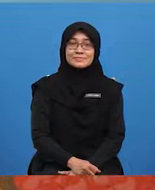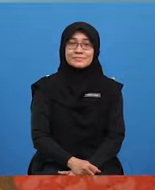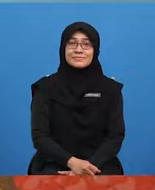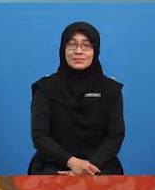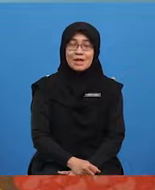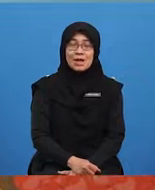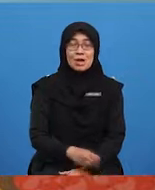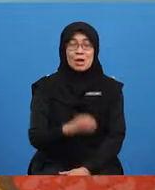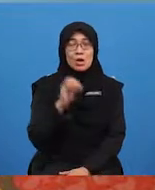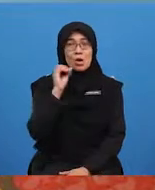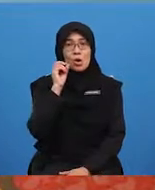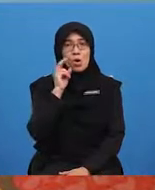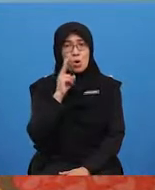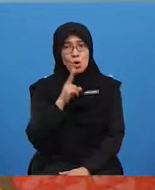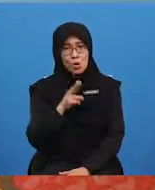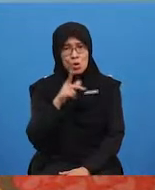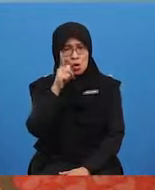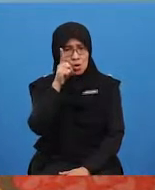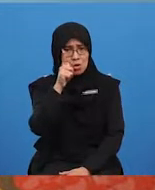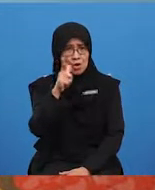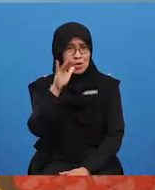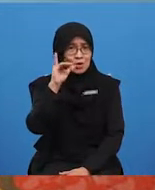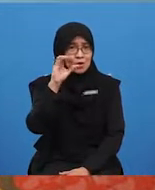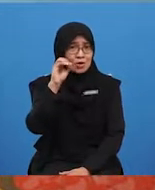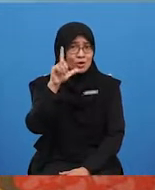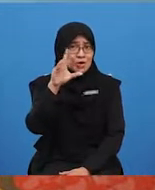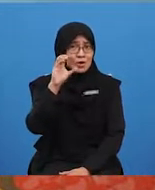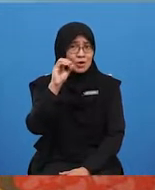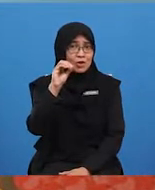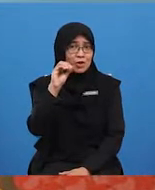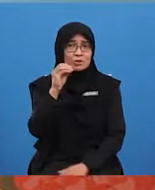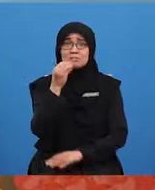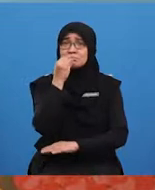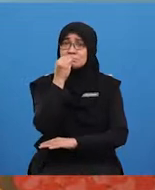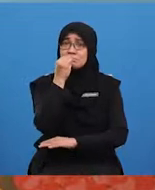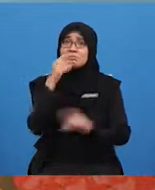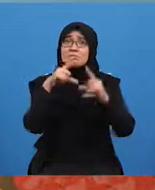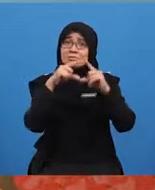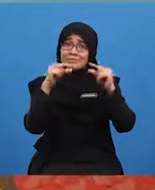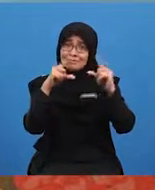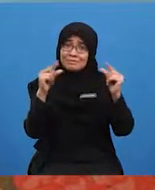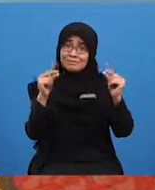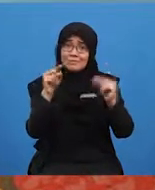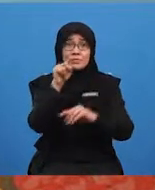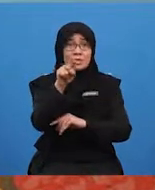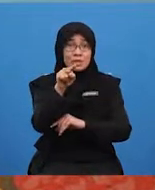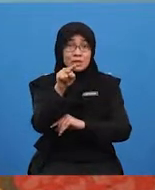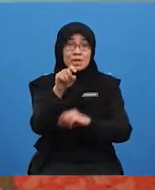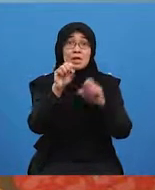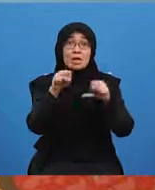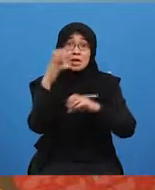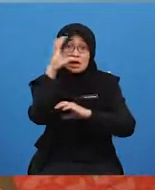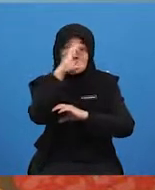Oh-oh, looks like YOLO has finished up eating the sausage. Did you find the words